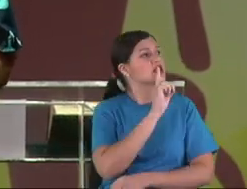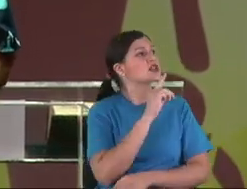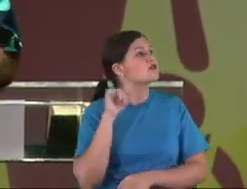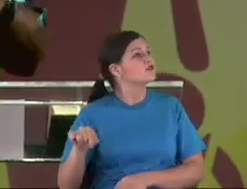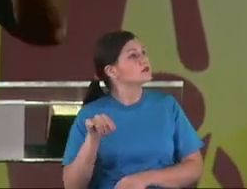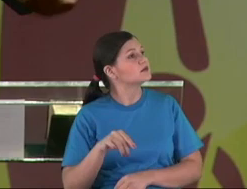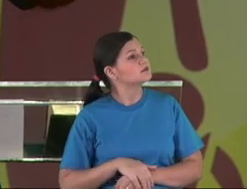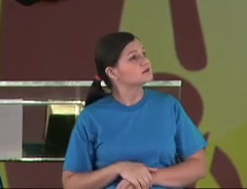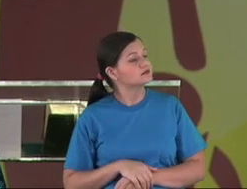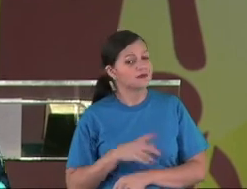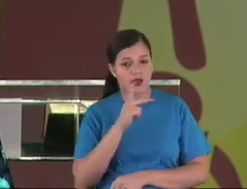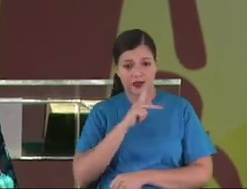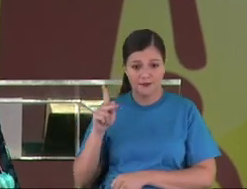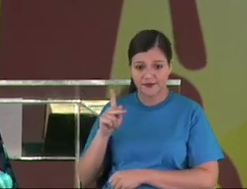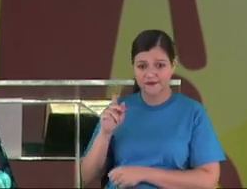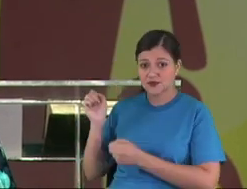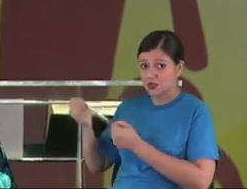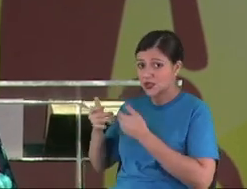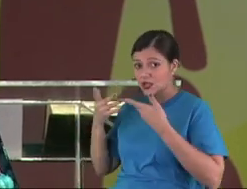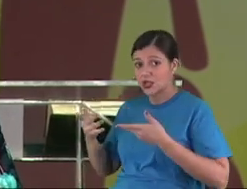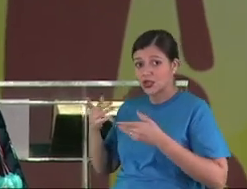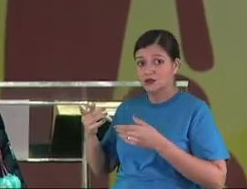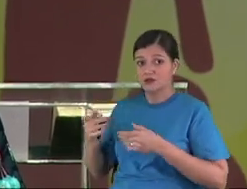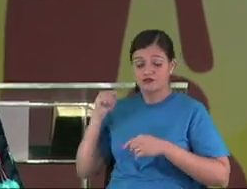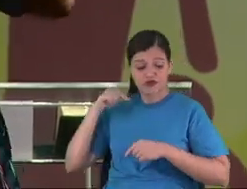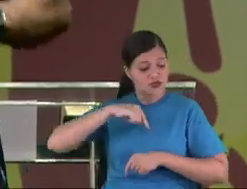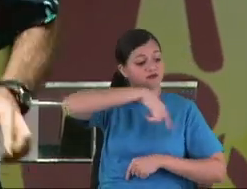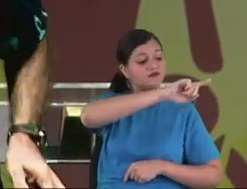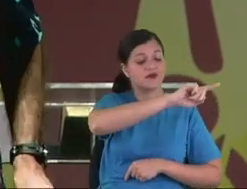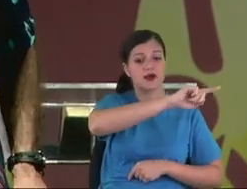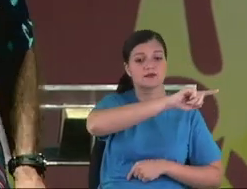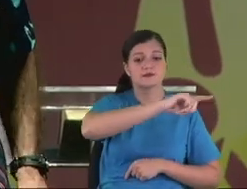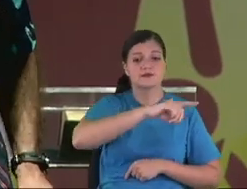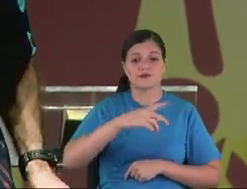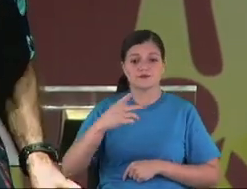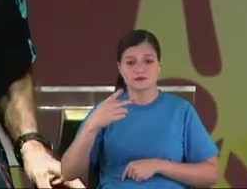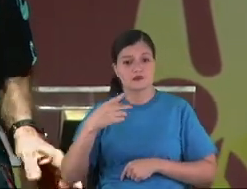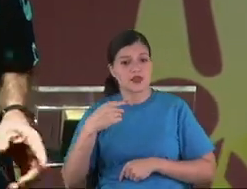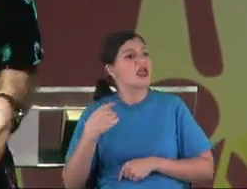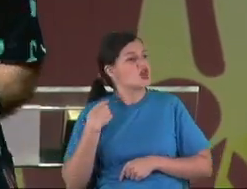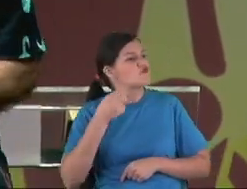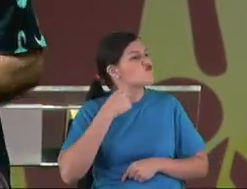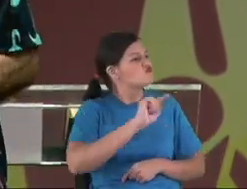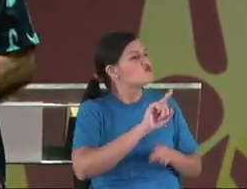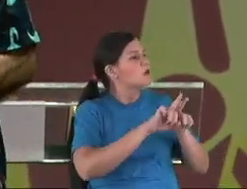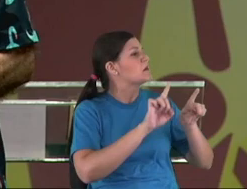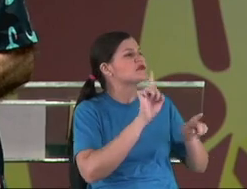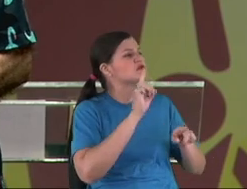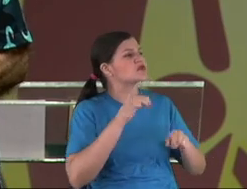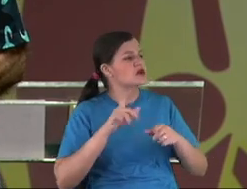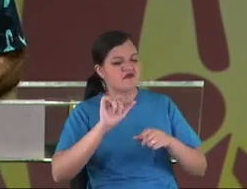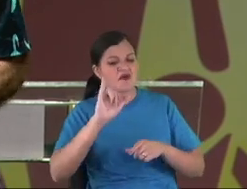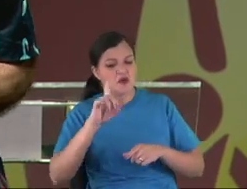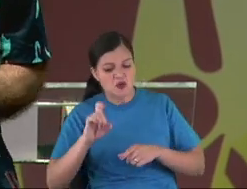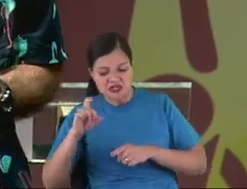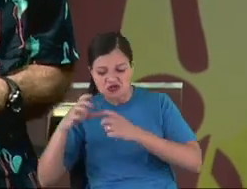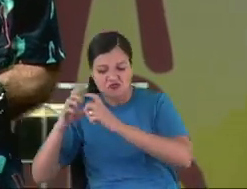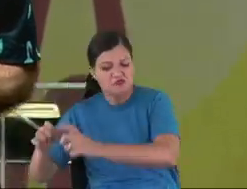So, go to the secretary, to the principal. I go, but I won't put the trash.